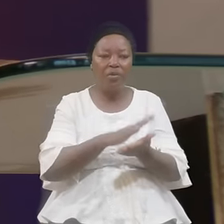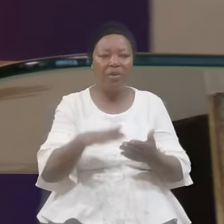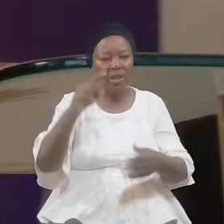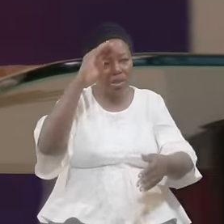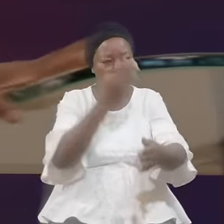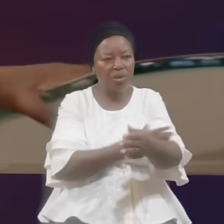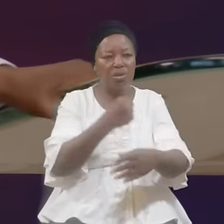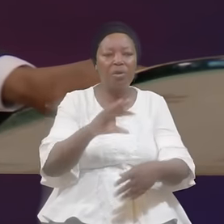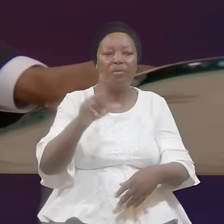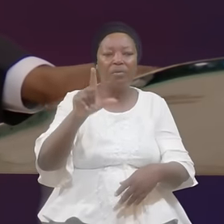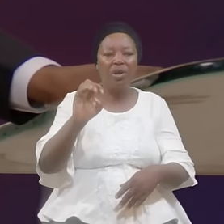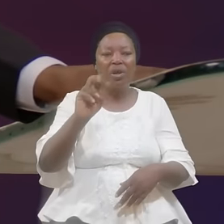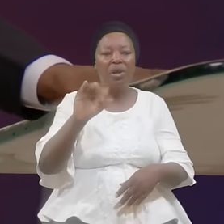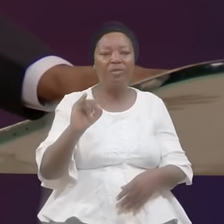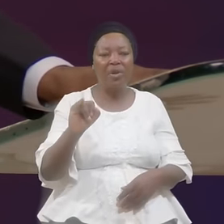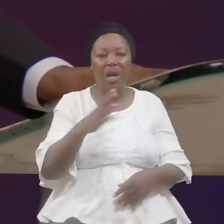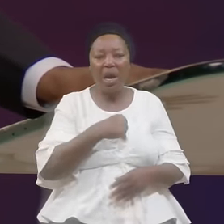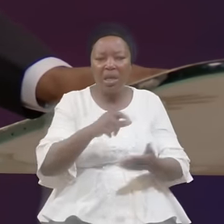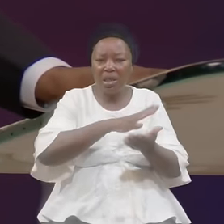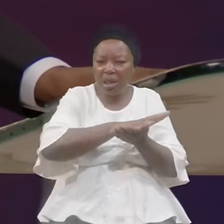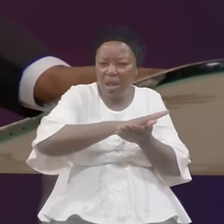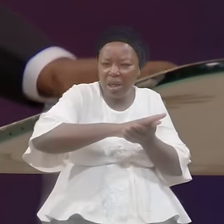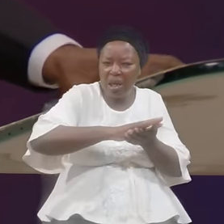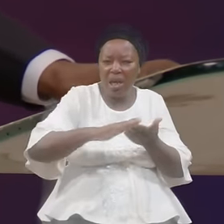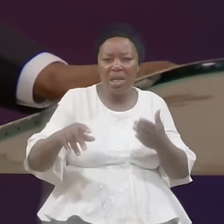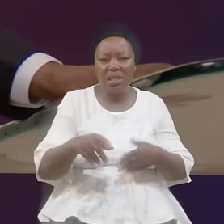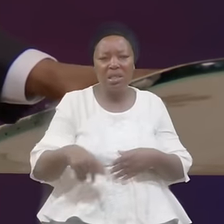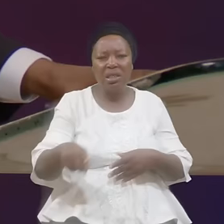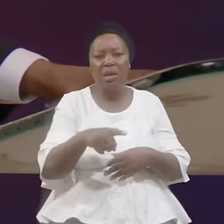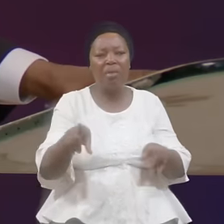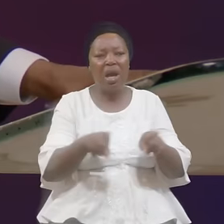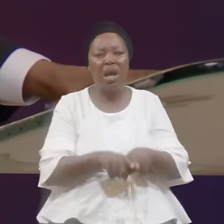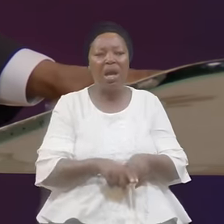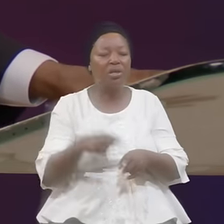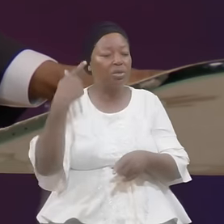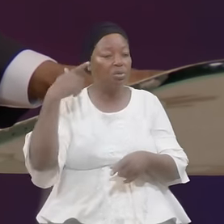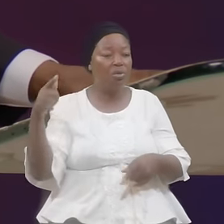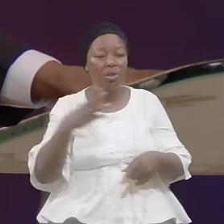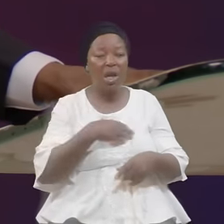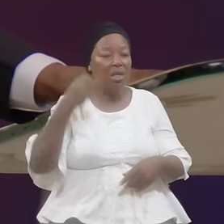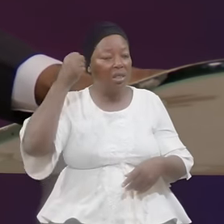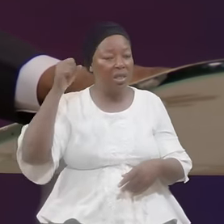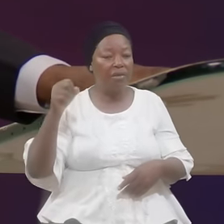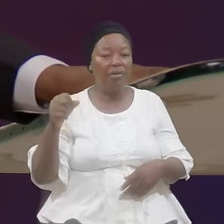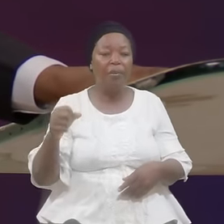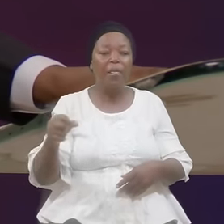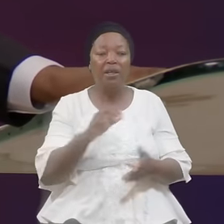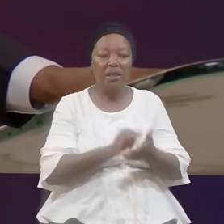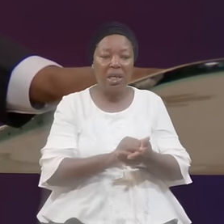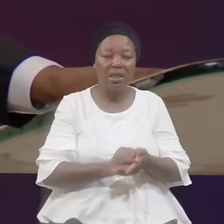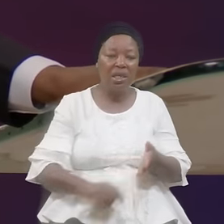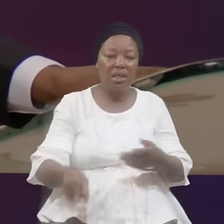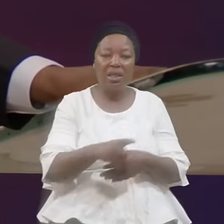And Purge Them As Gold And Silver That They